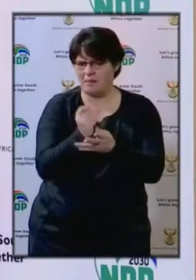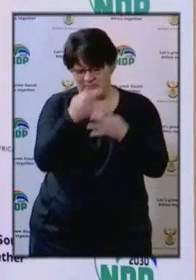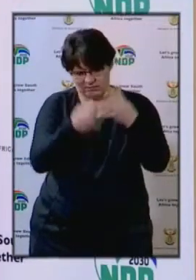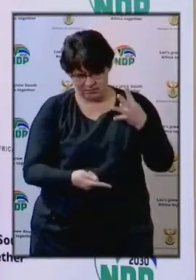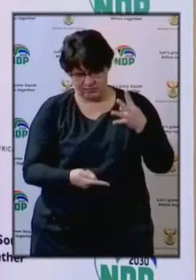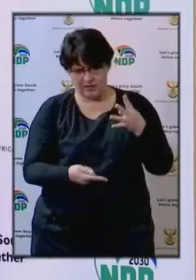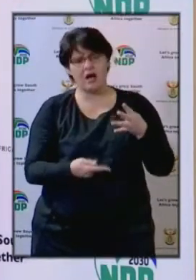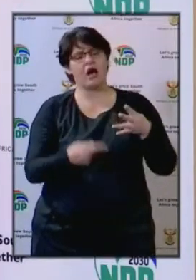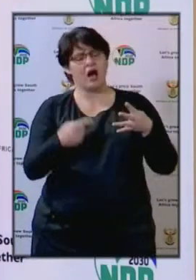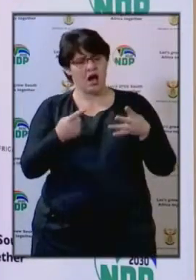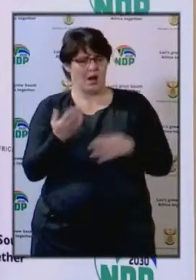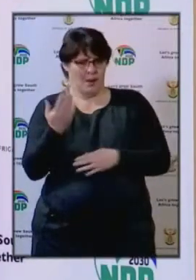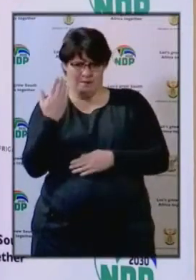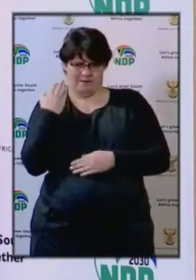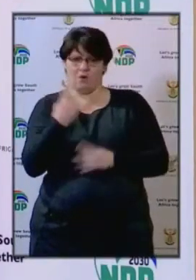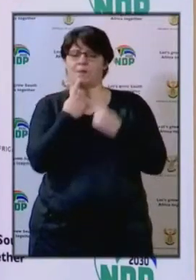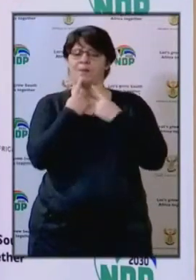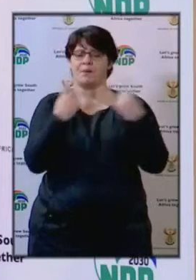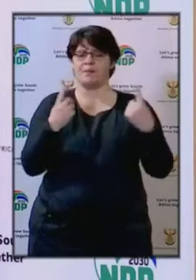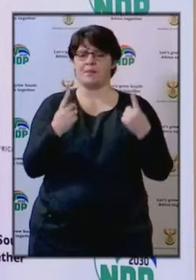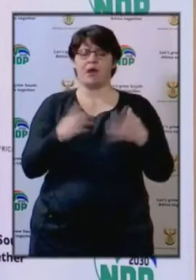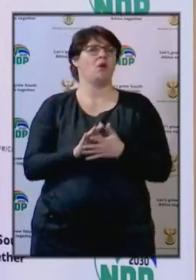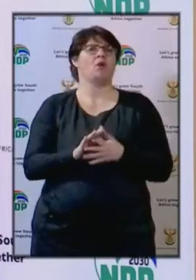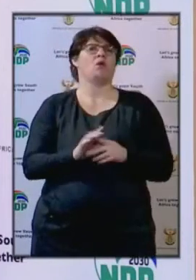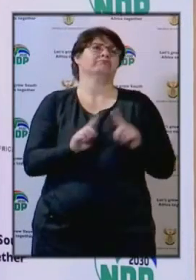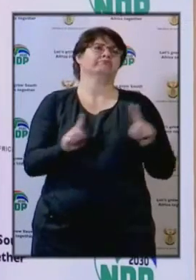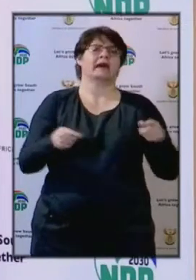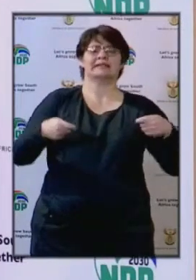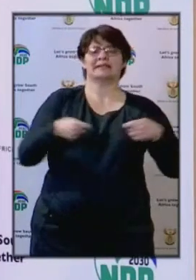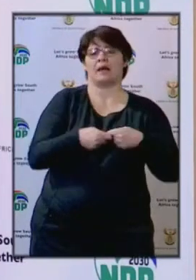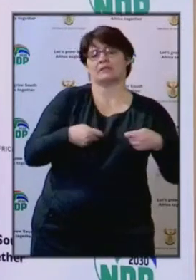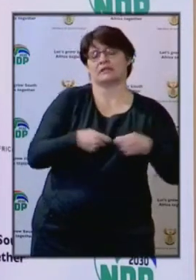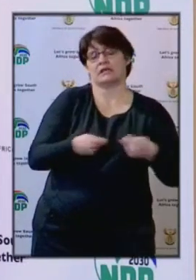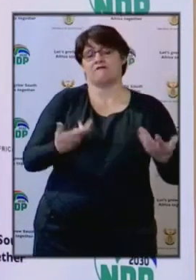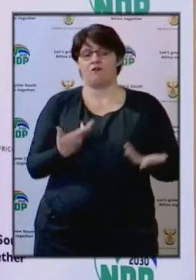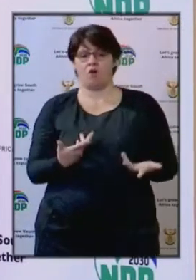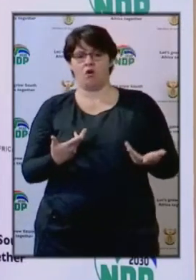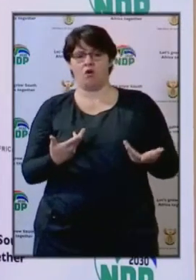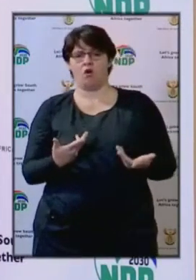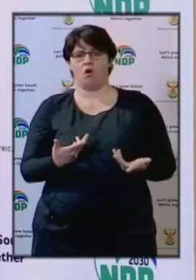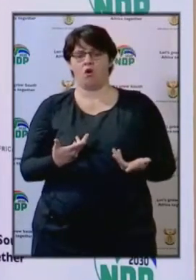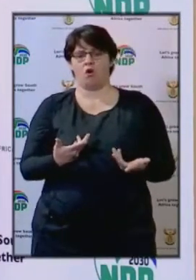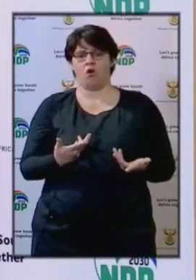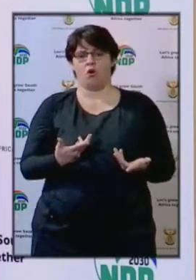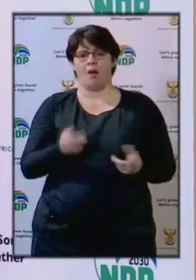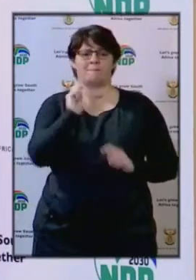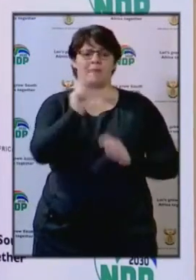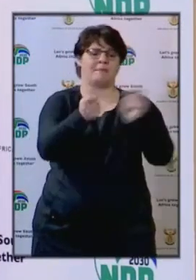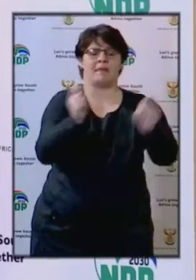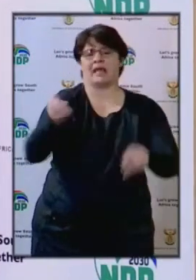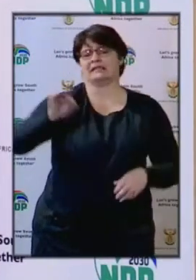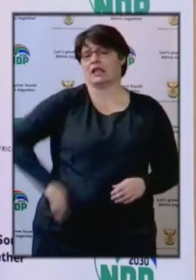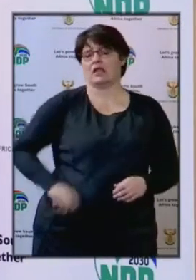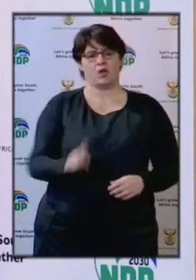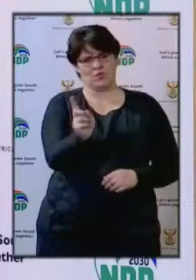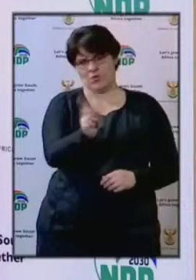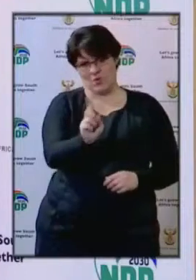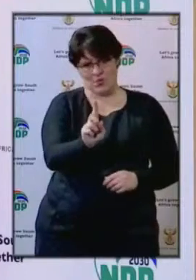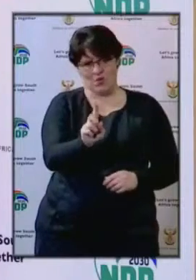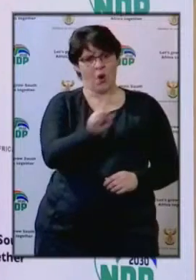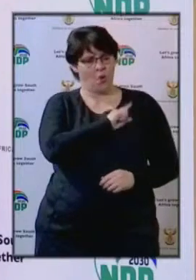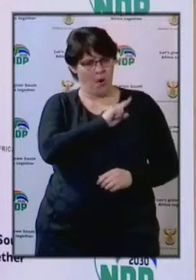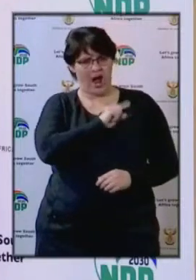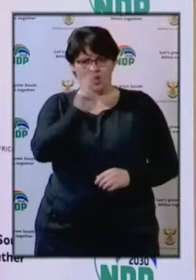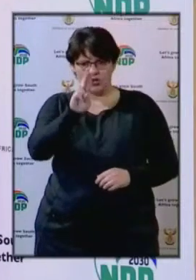indicated initially that it's not a subsidy or a grant for paying off salaries because UIF